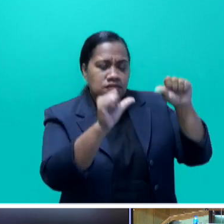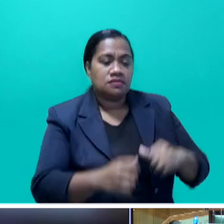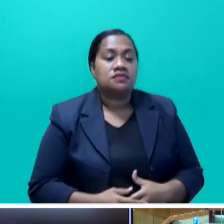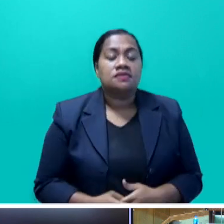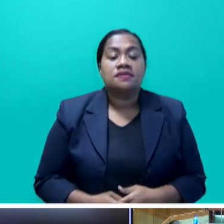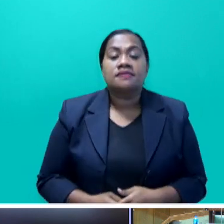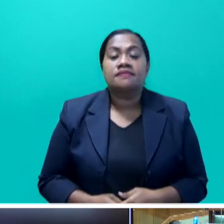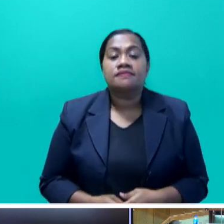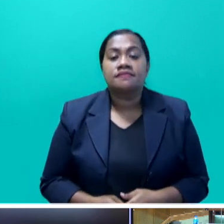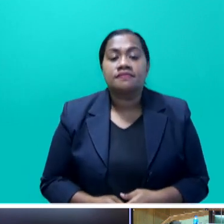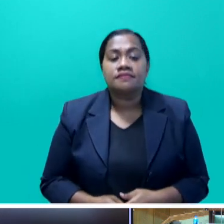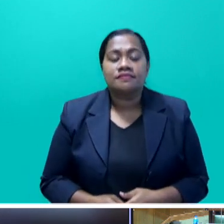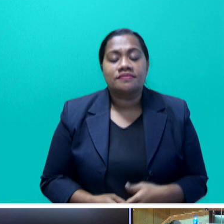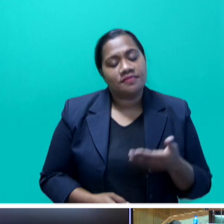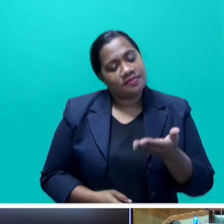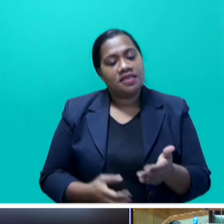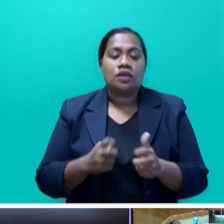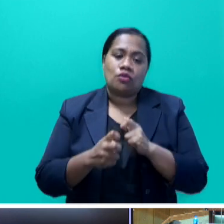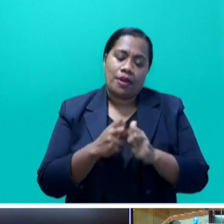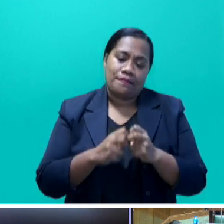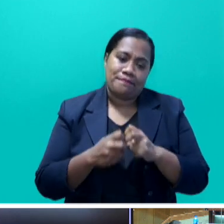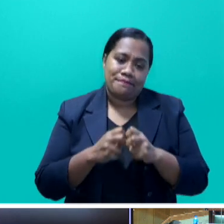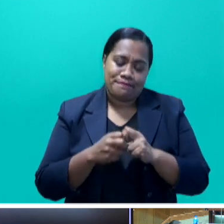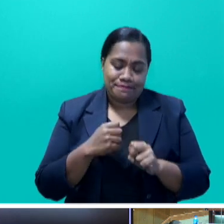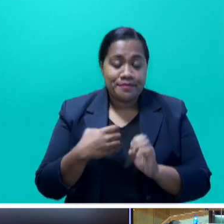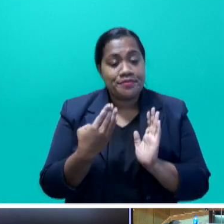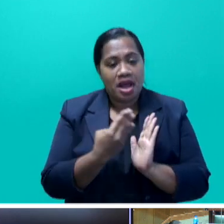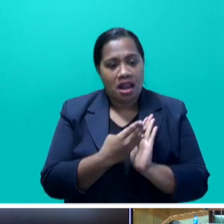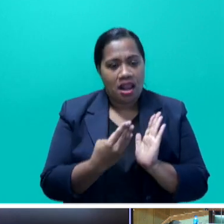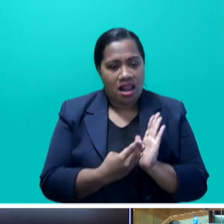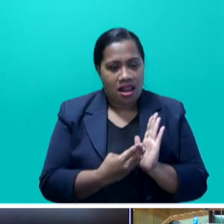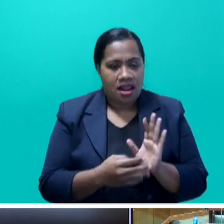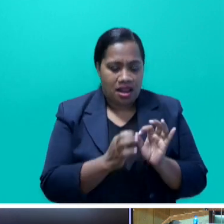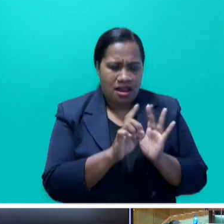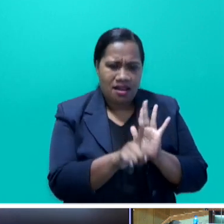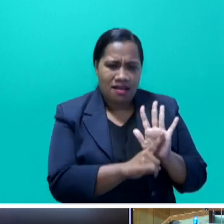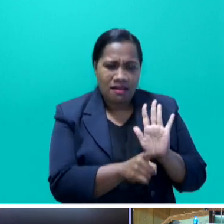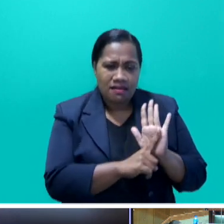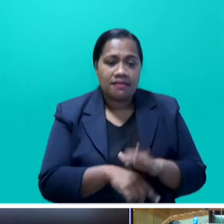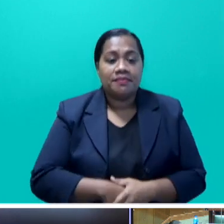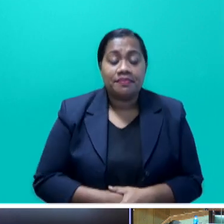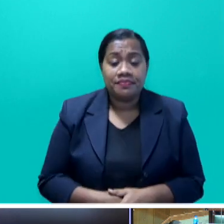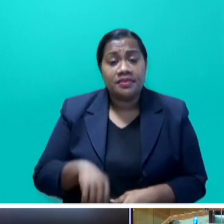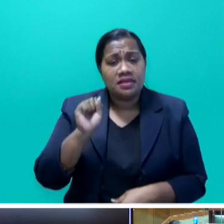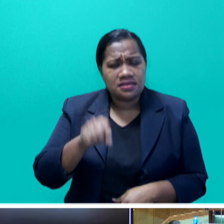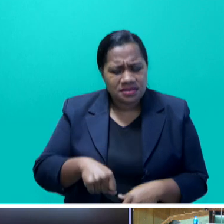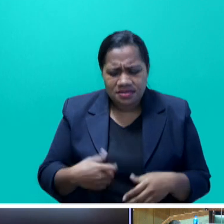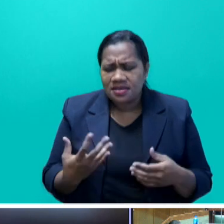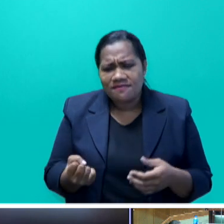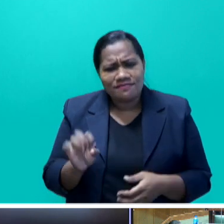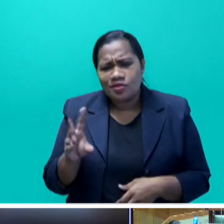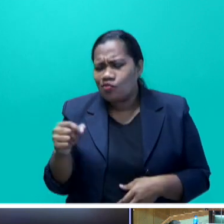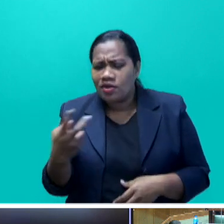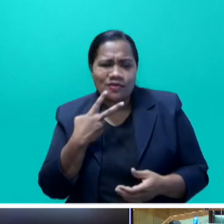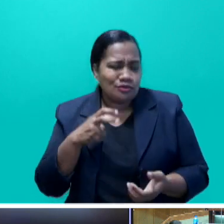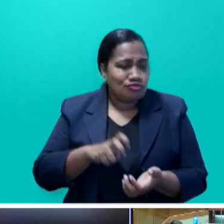Here's the problem that the bill fixes, Mr. Speaker. Mr. Speaker, even though someone may have a registered lease on